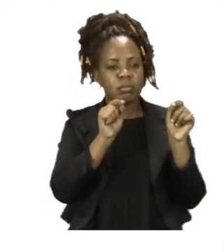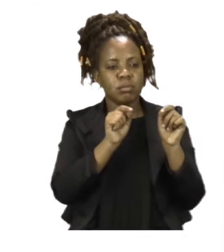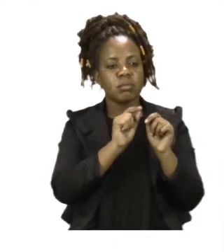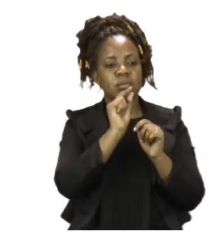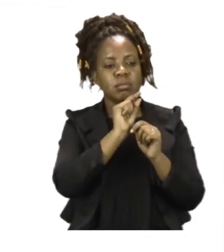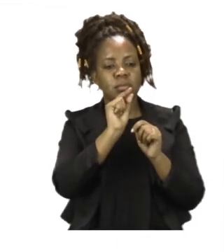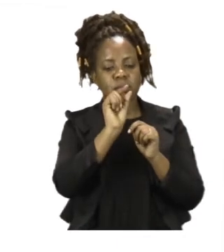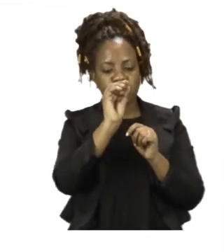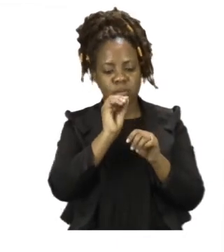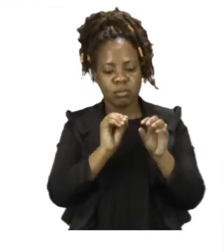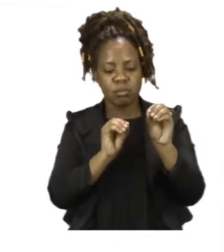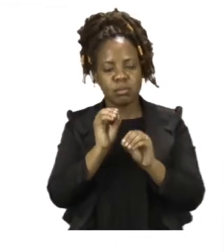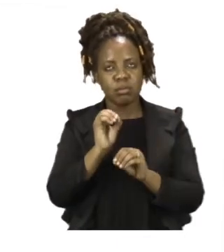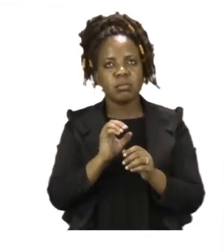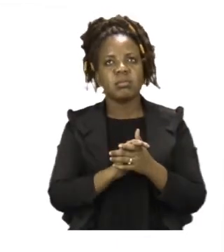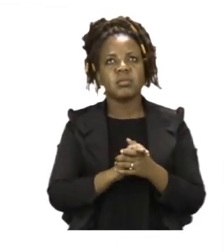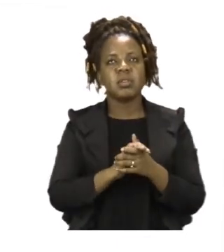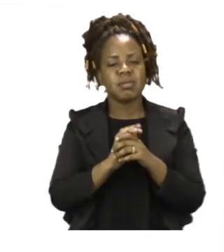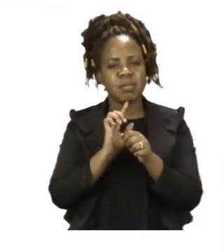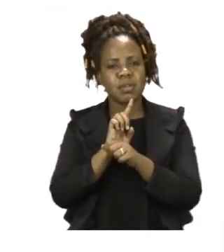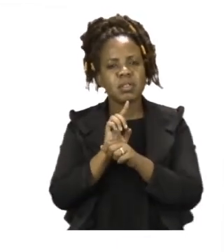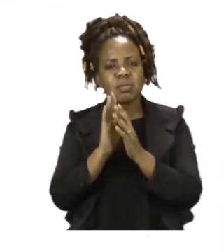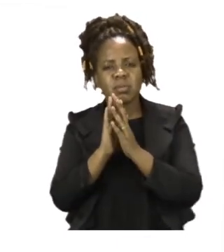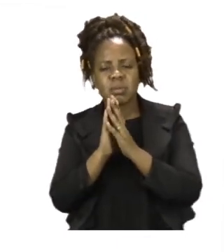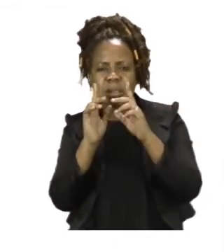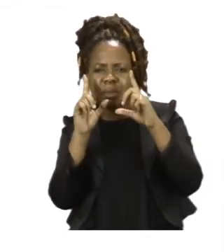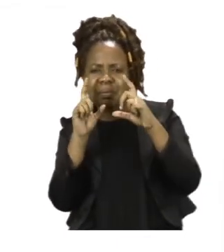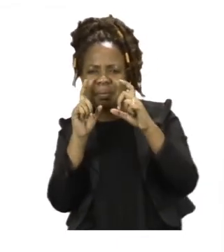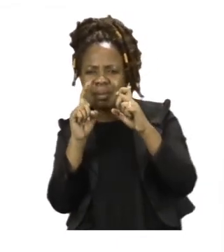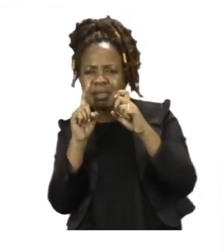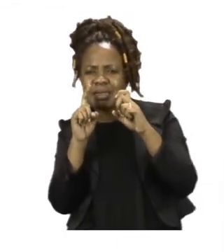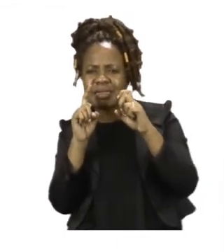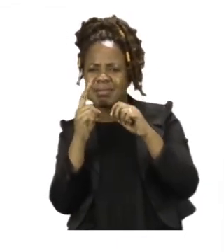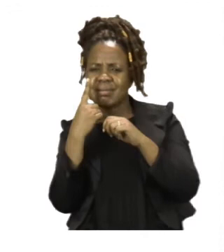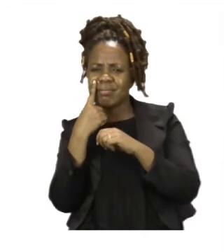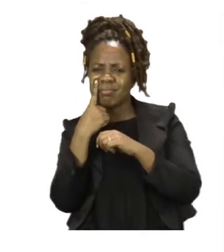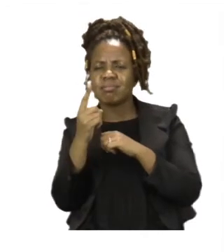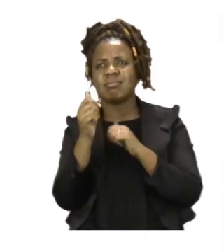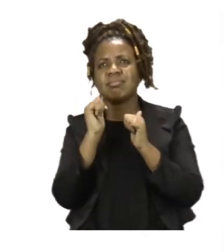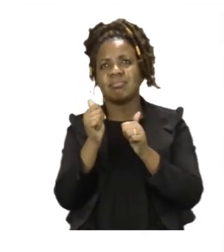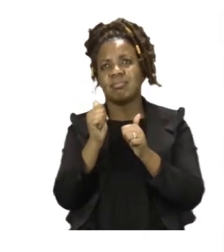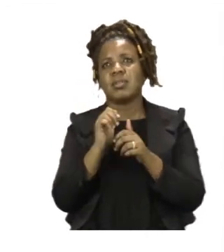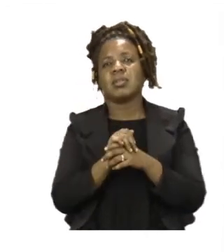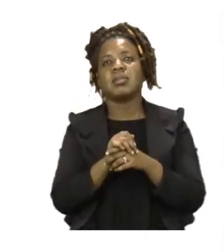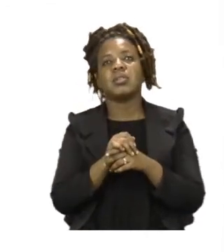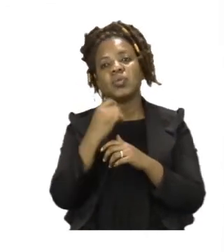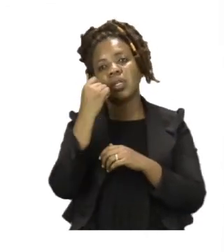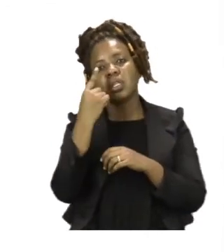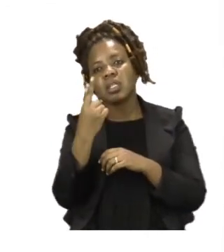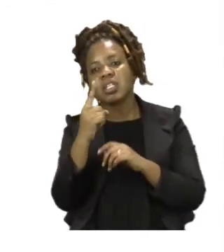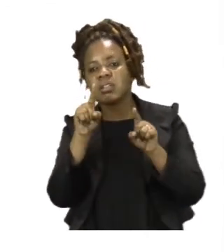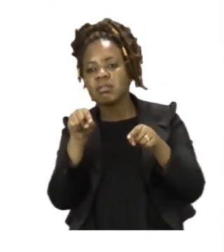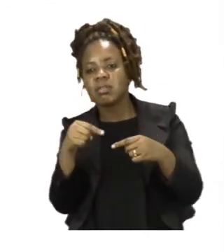Please take a good look at the picture. And that will help you understand where the item is.